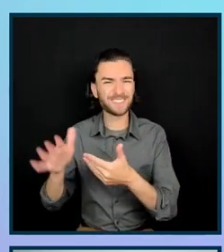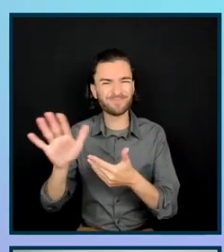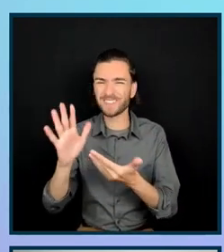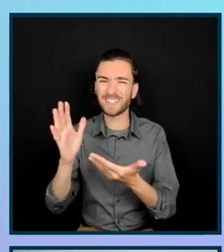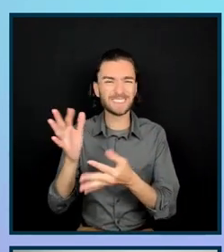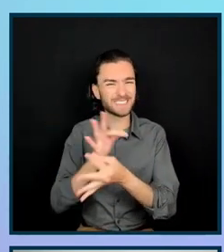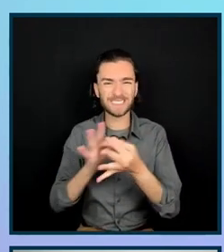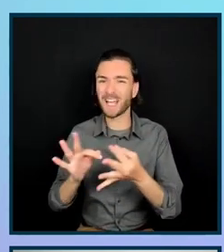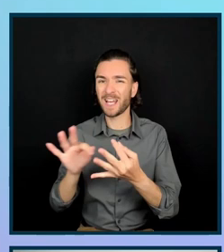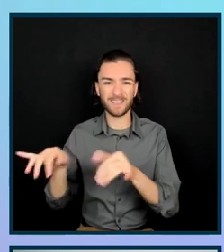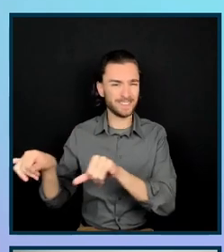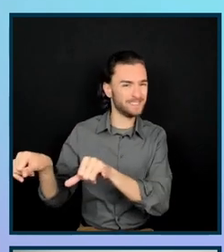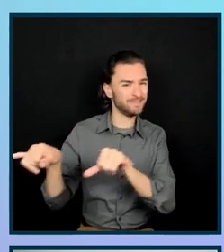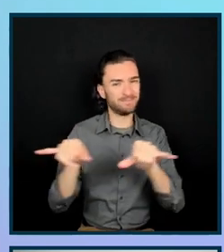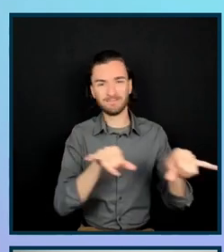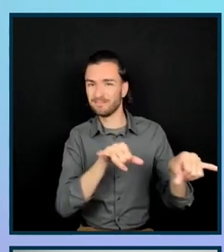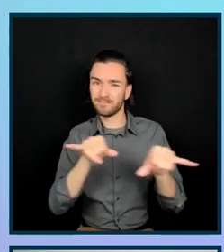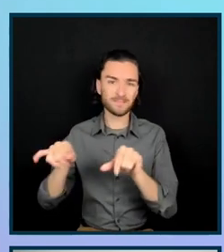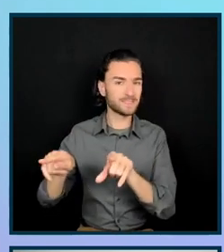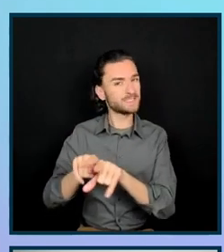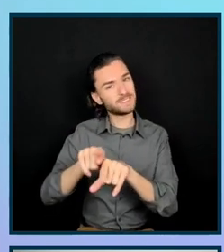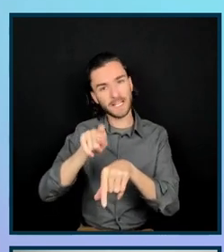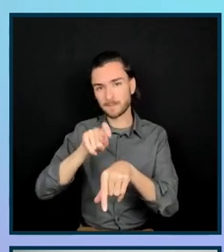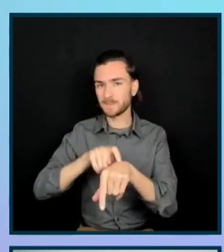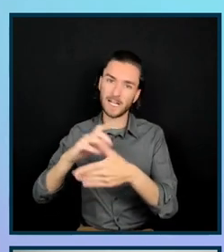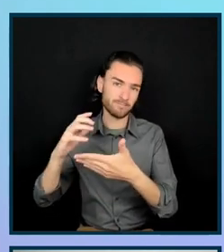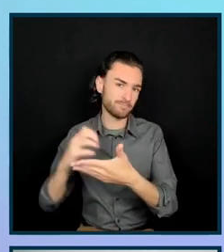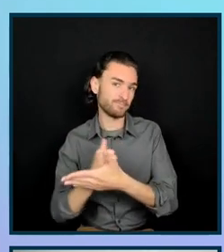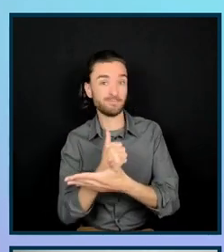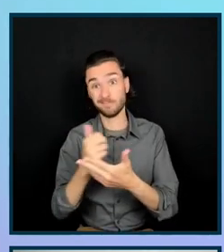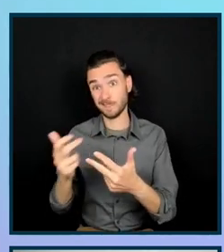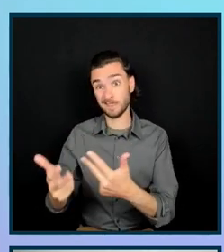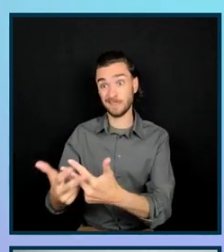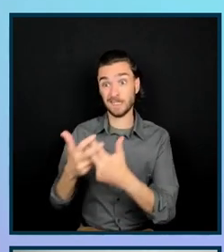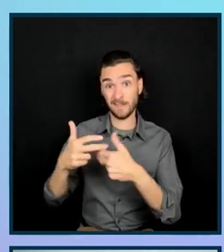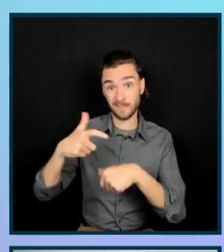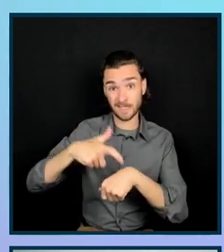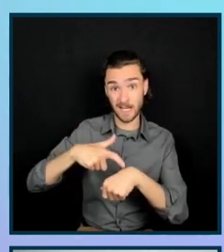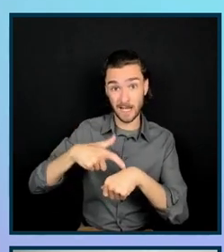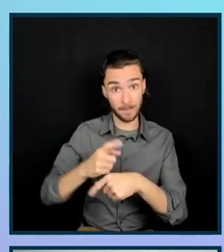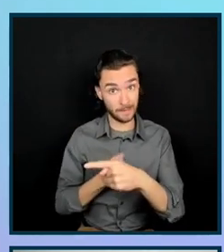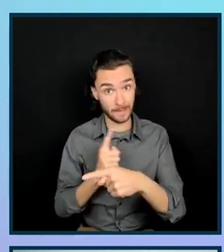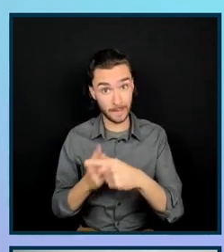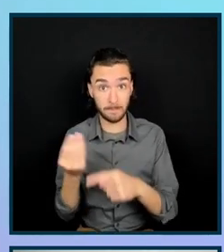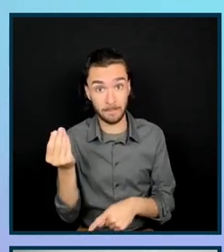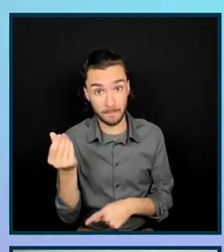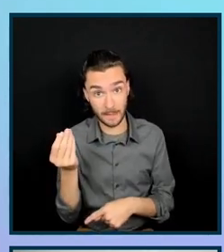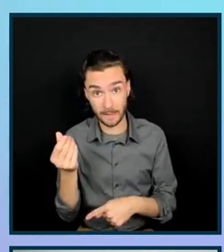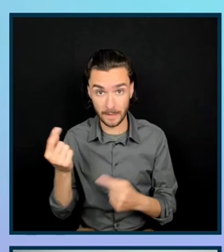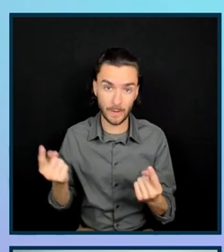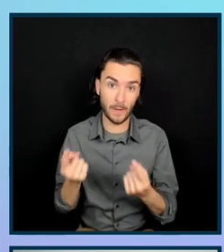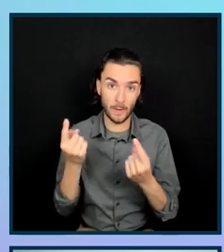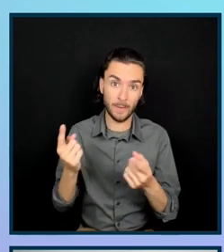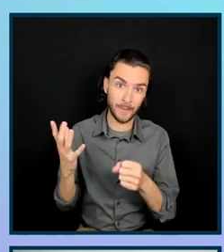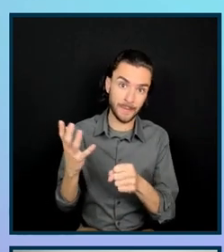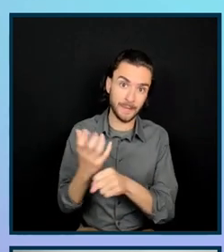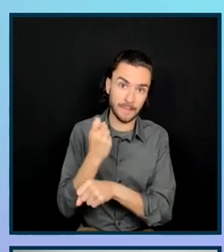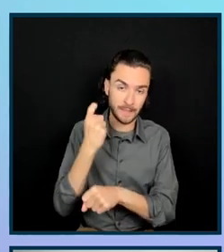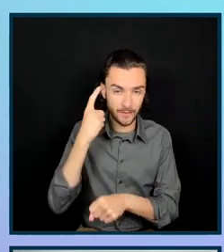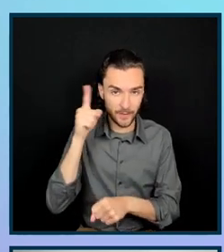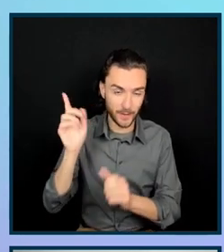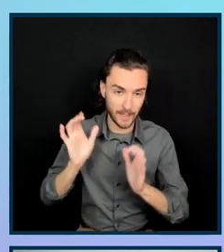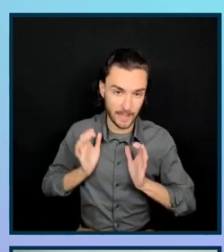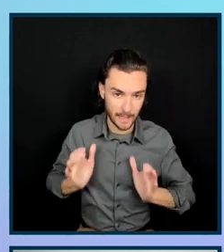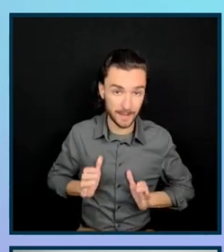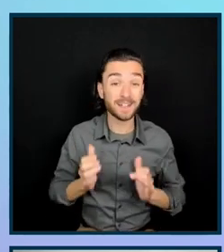efficiency and save money for the client, which, of course, is always a win. And now I'm going to kick it back